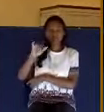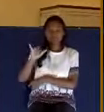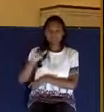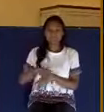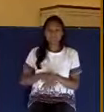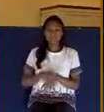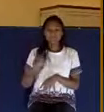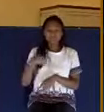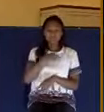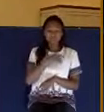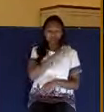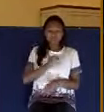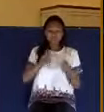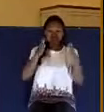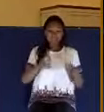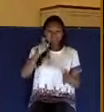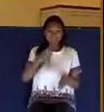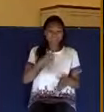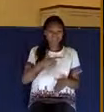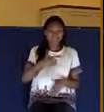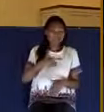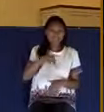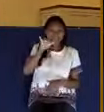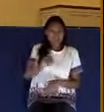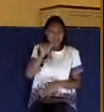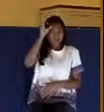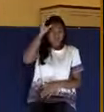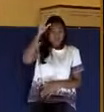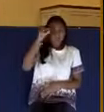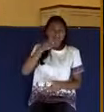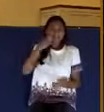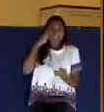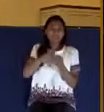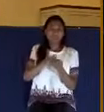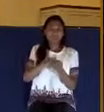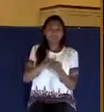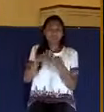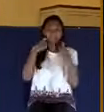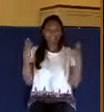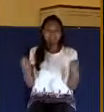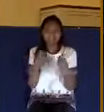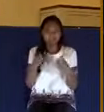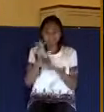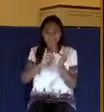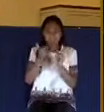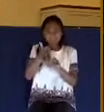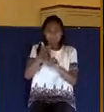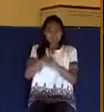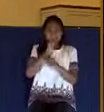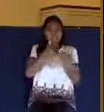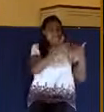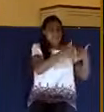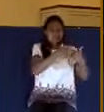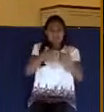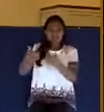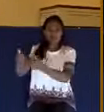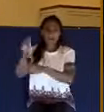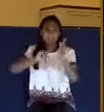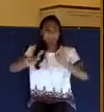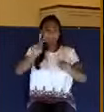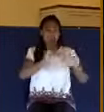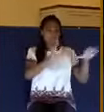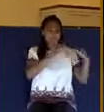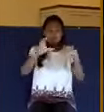it what it is. We must call it evil and sinful. The Bible does not divide mankind into races,